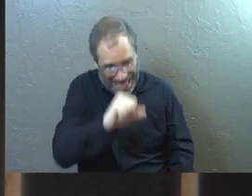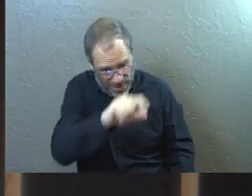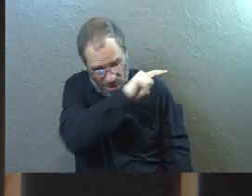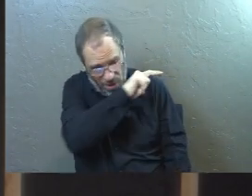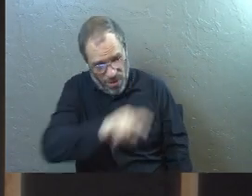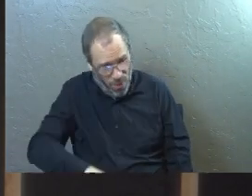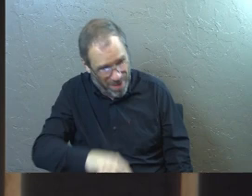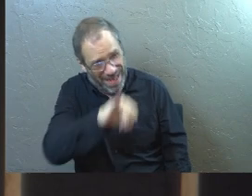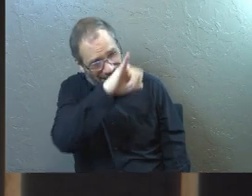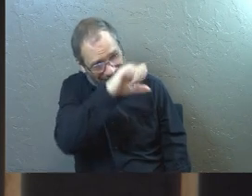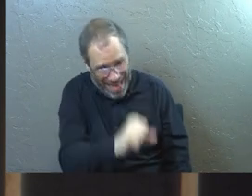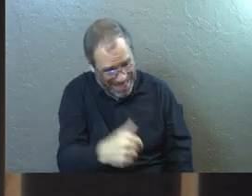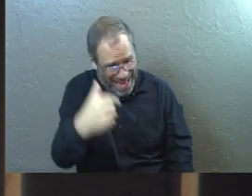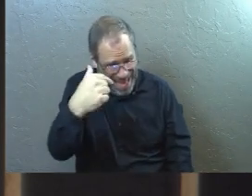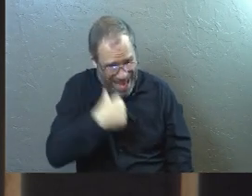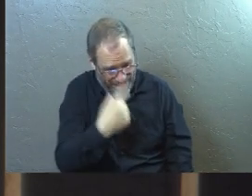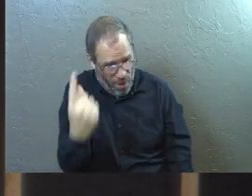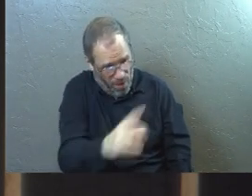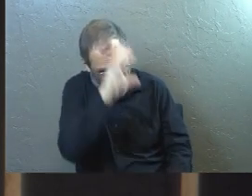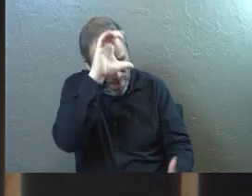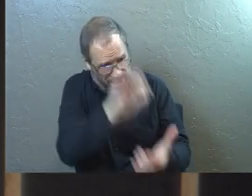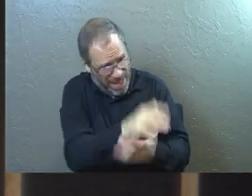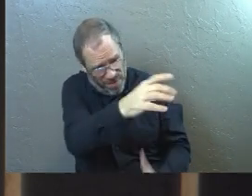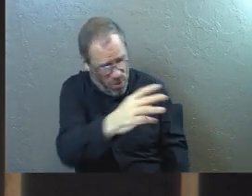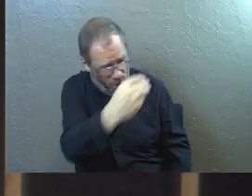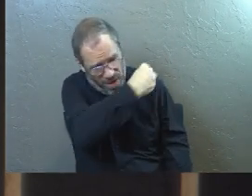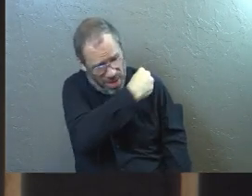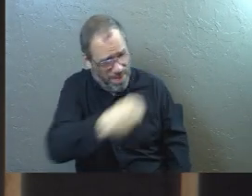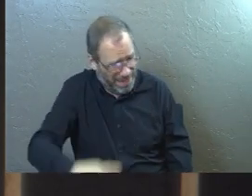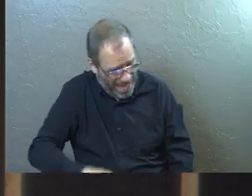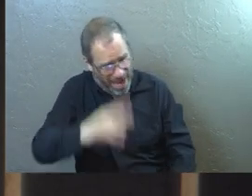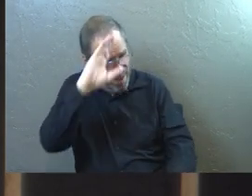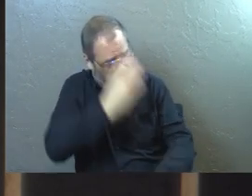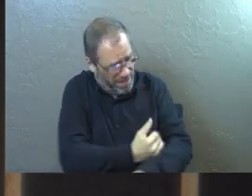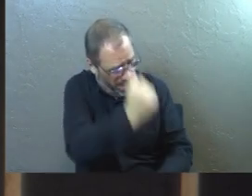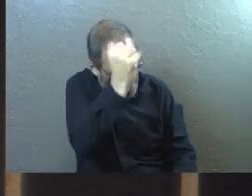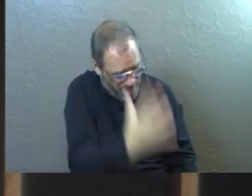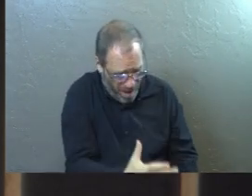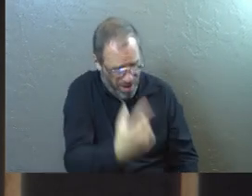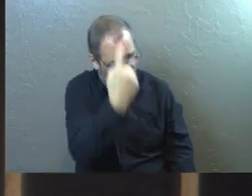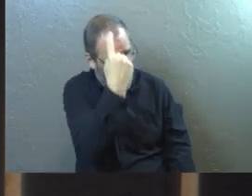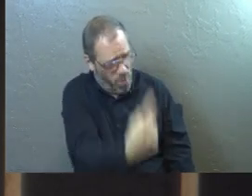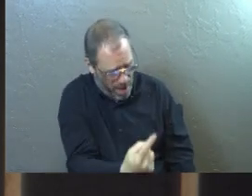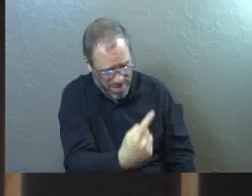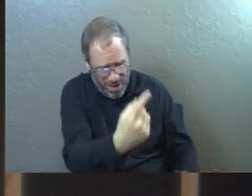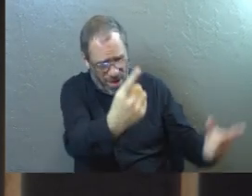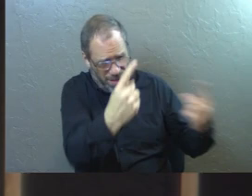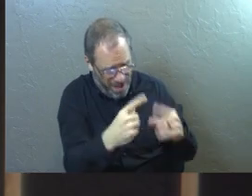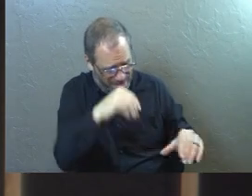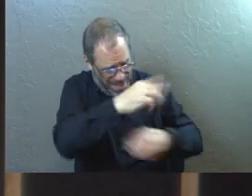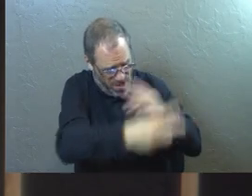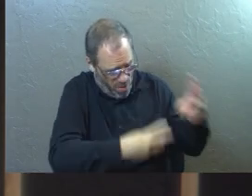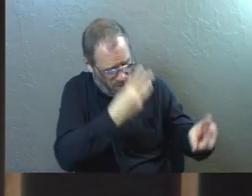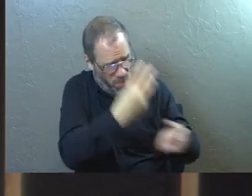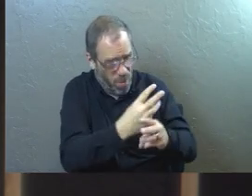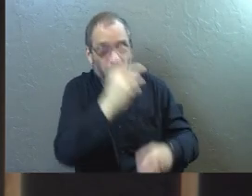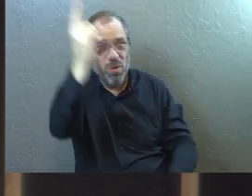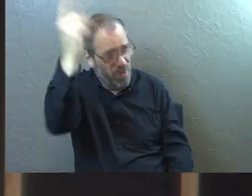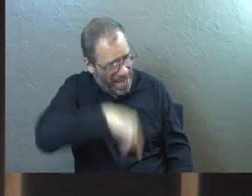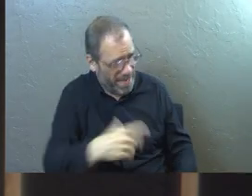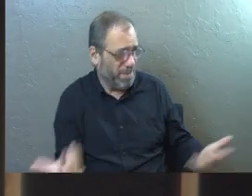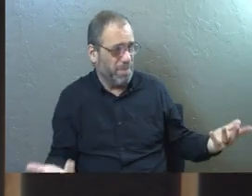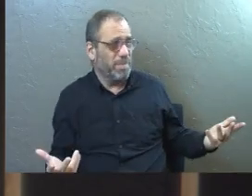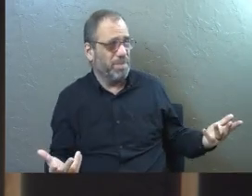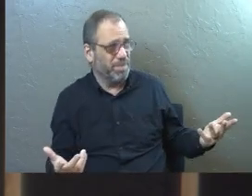Lord, she told him. I have always believed you are the Messiah, the son of God, the one who comes into the world from God.